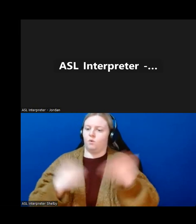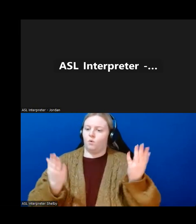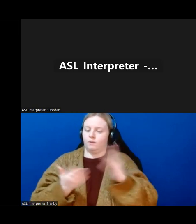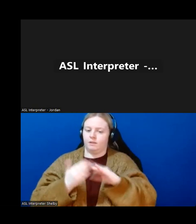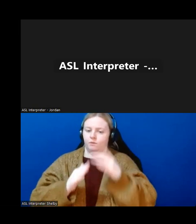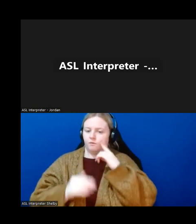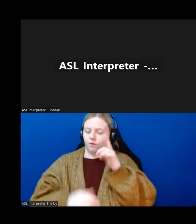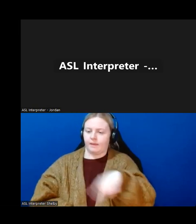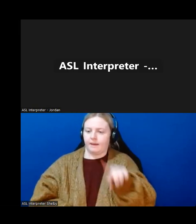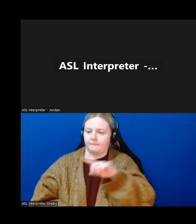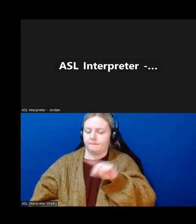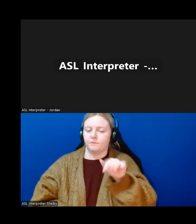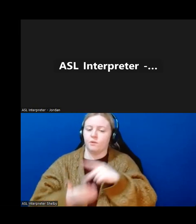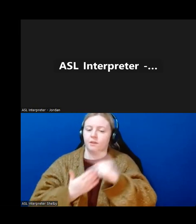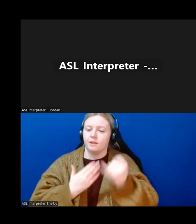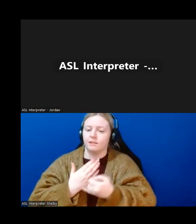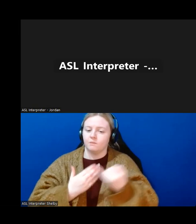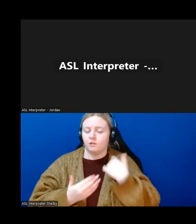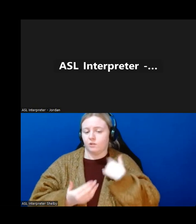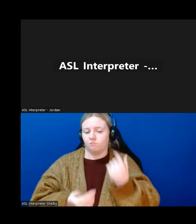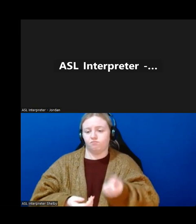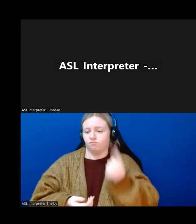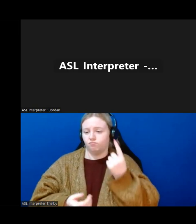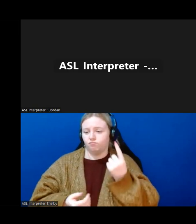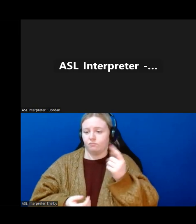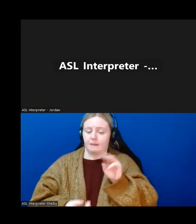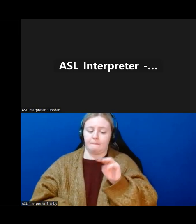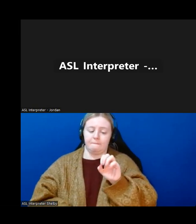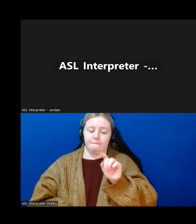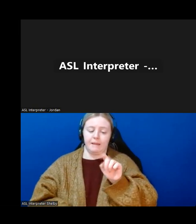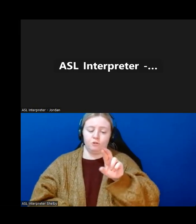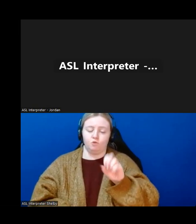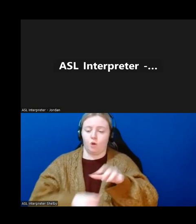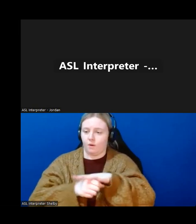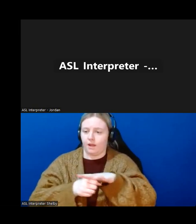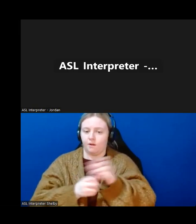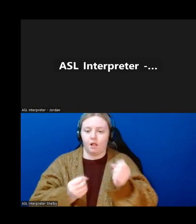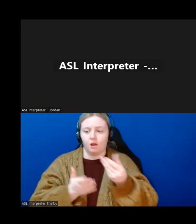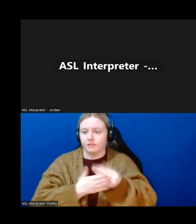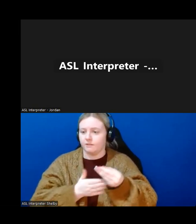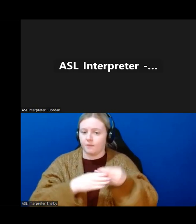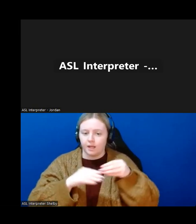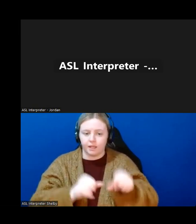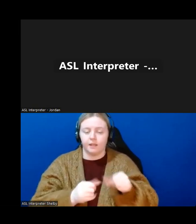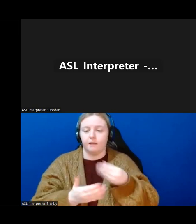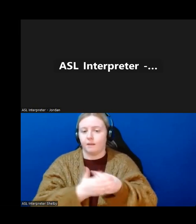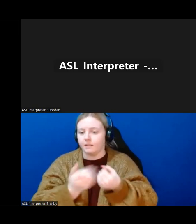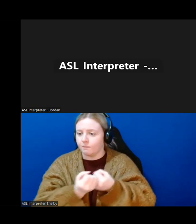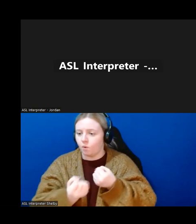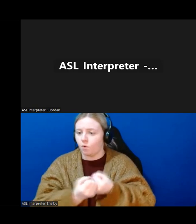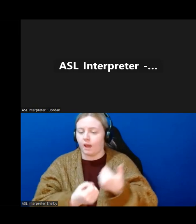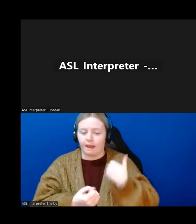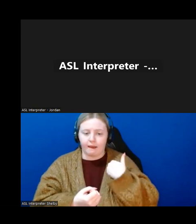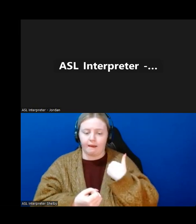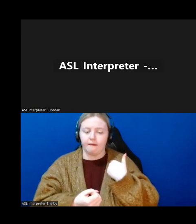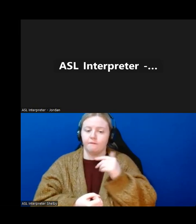it's easy to do things in the metro. There's lots of money, lots of things happening in the metro. This project specifically focuses on